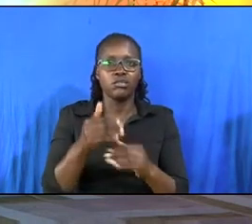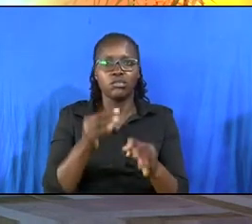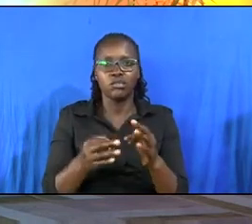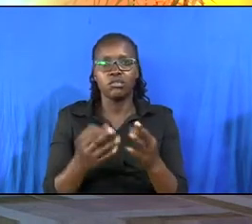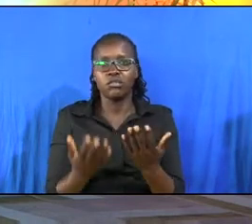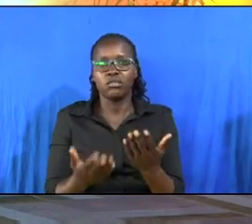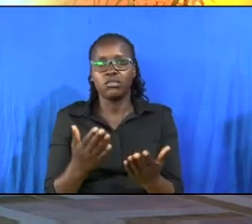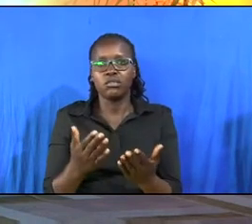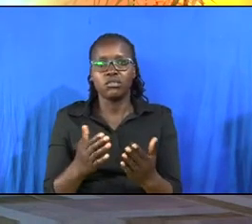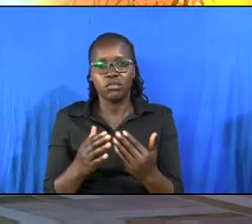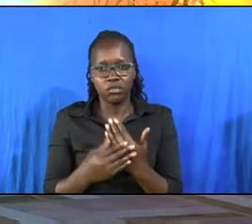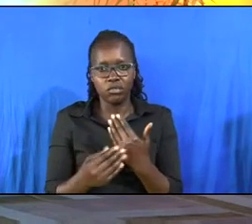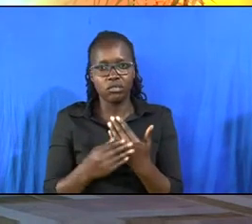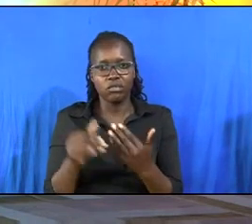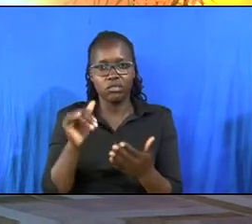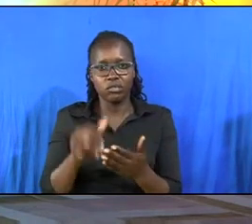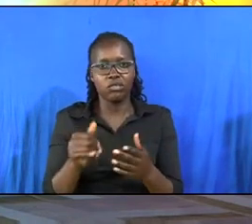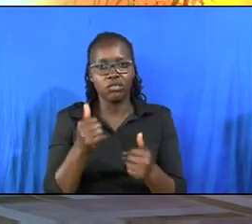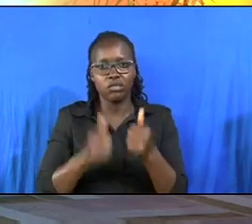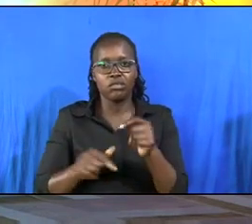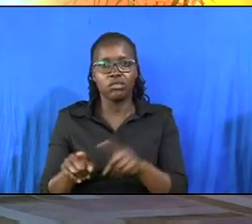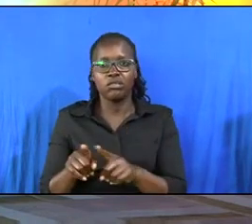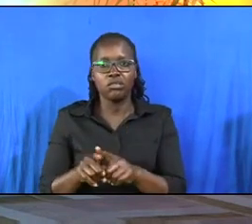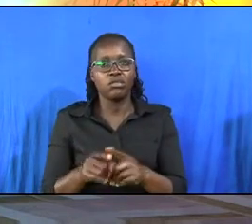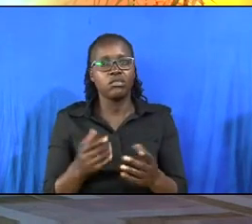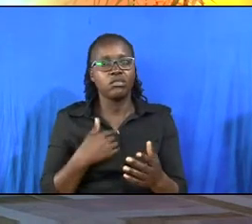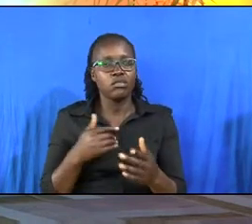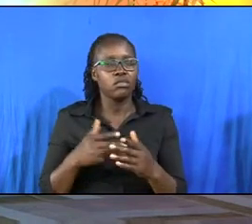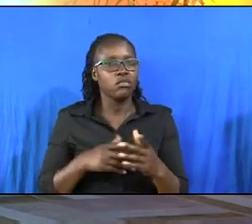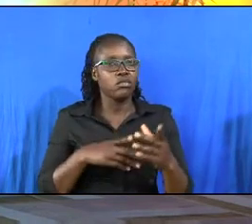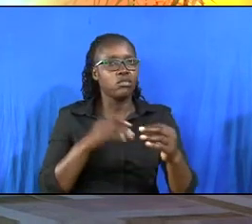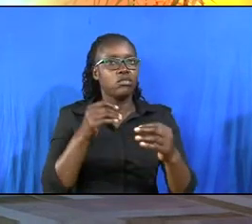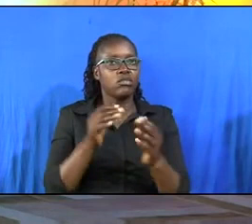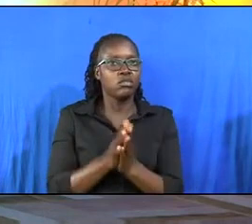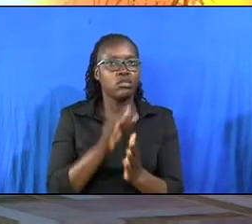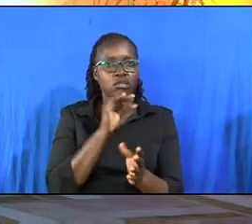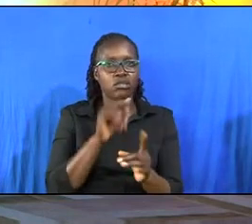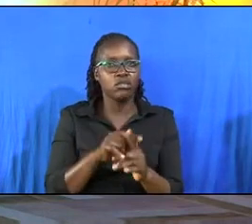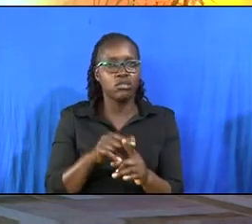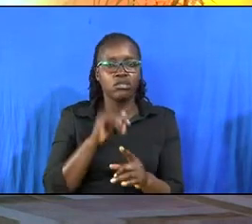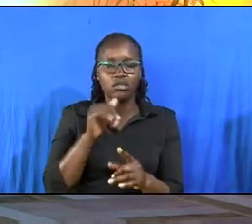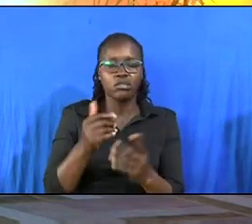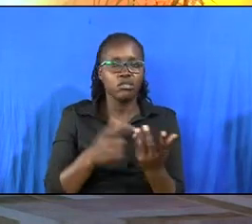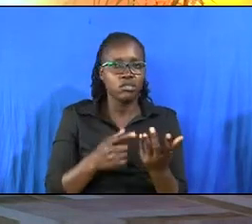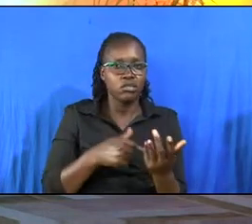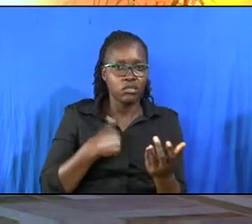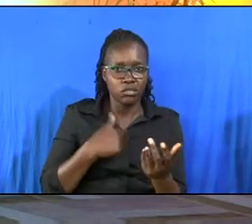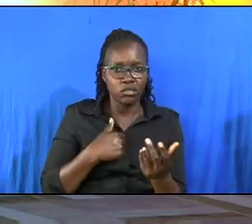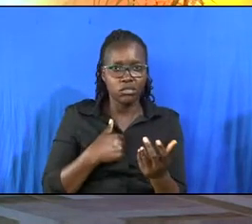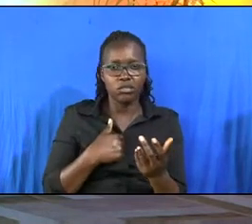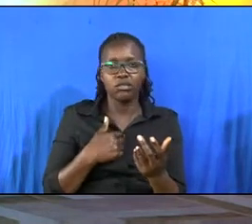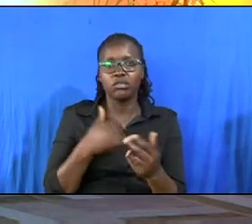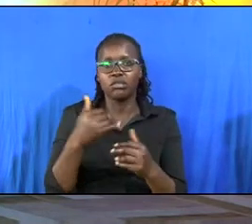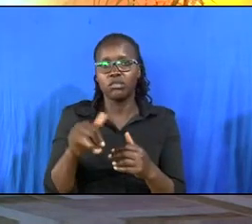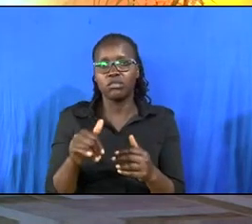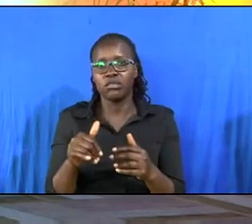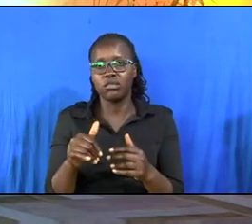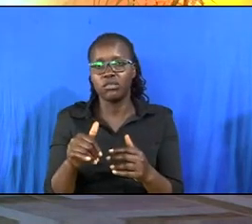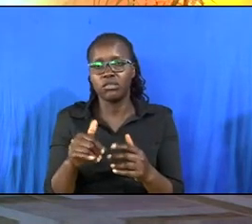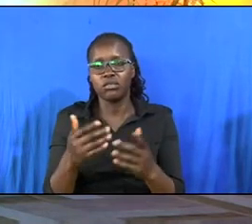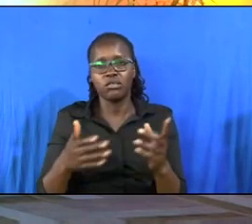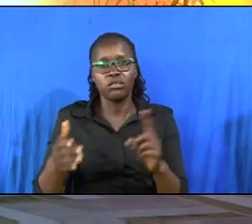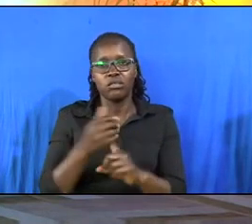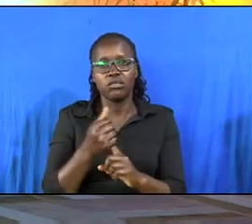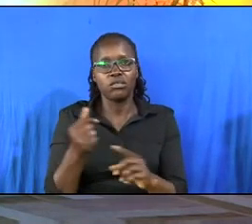Christ Jesus took hold of me. Brothers, I do not consider myself yet to